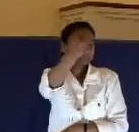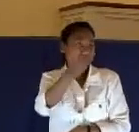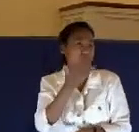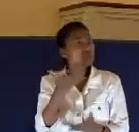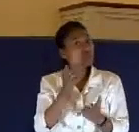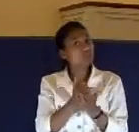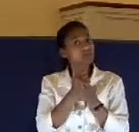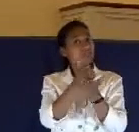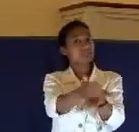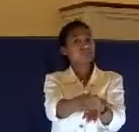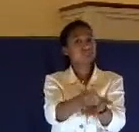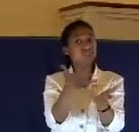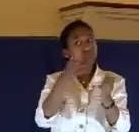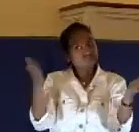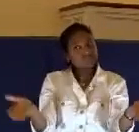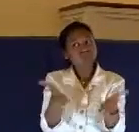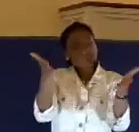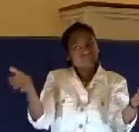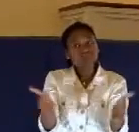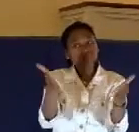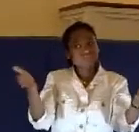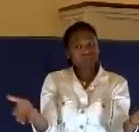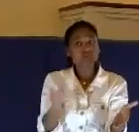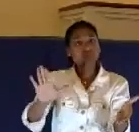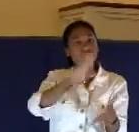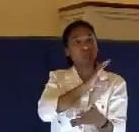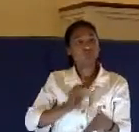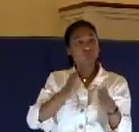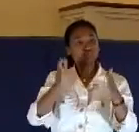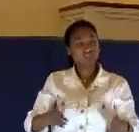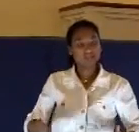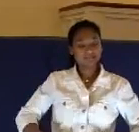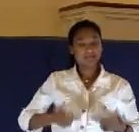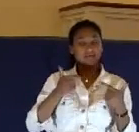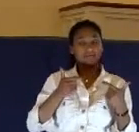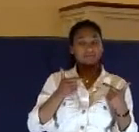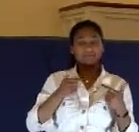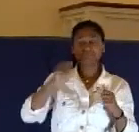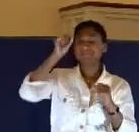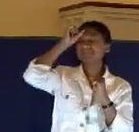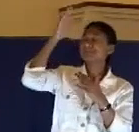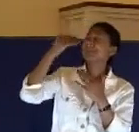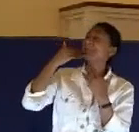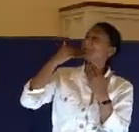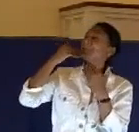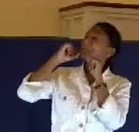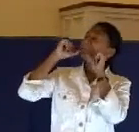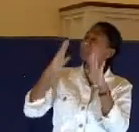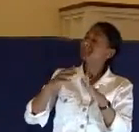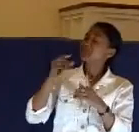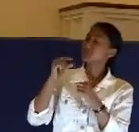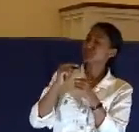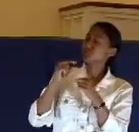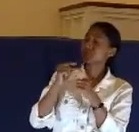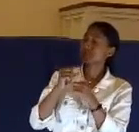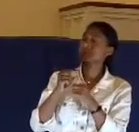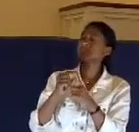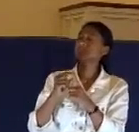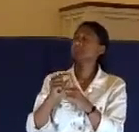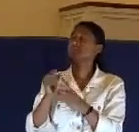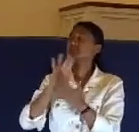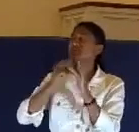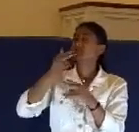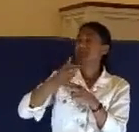help you. We want to encourage you along in your Christian life. Father, bless these words to hearing hearts, we pray in Jesus' name. Amen.